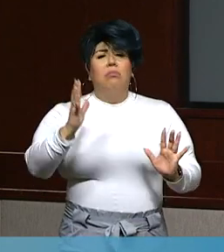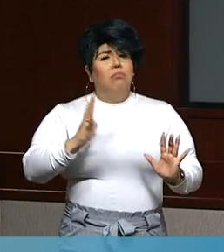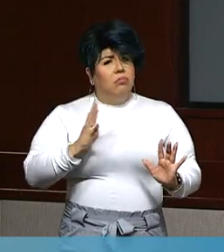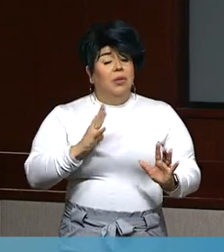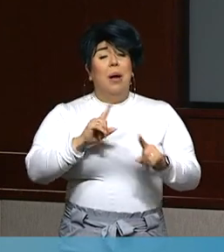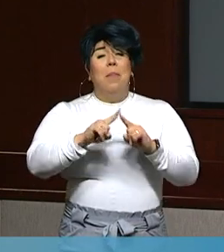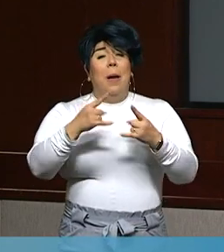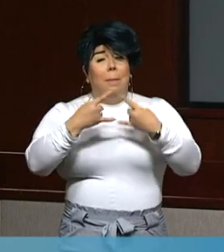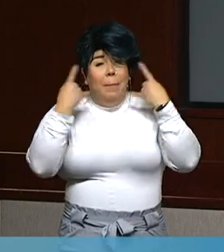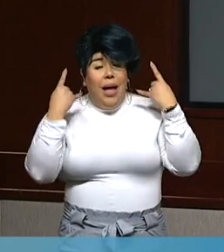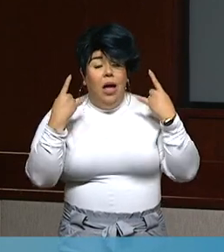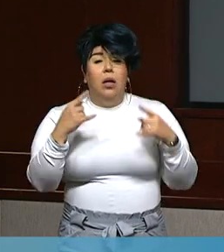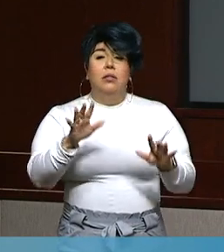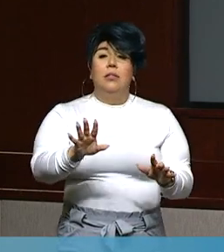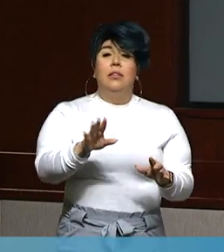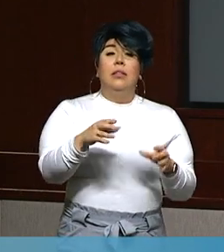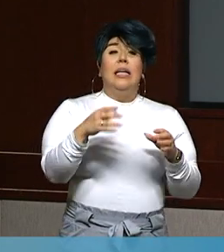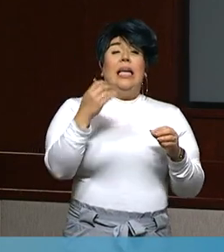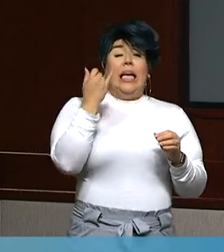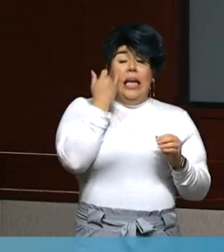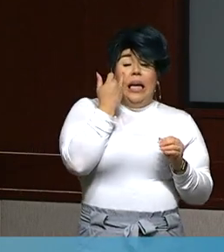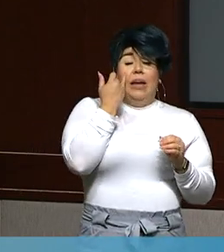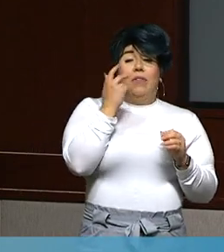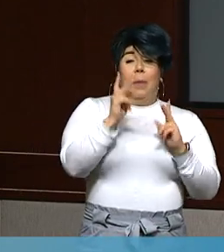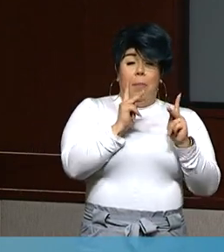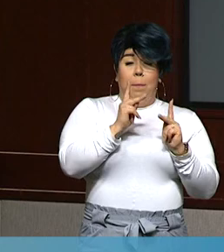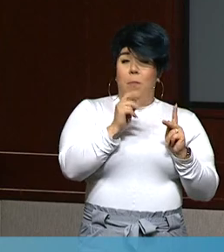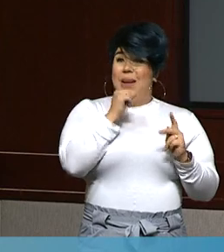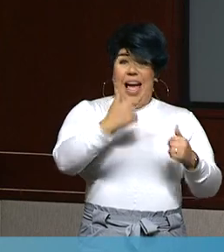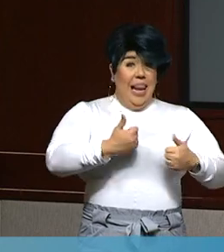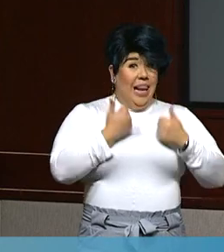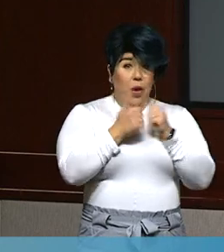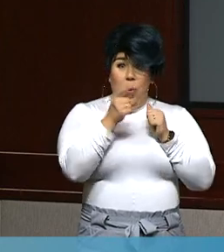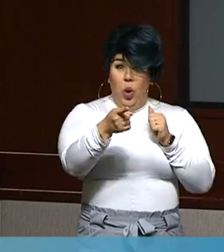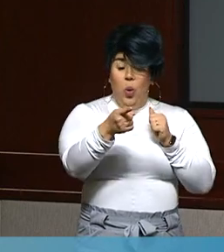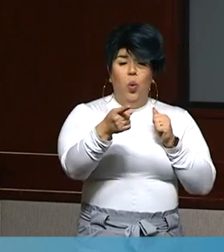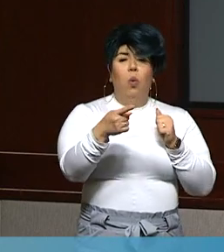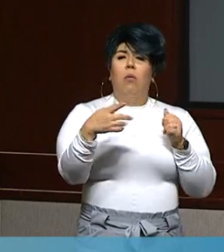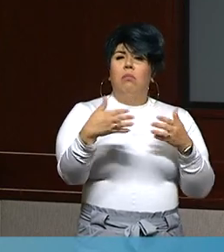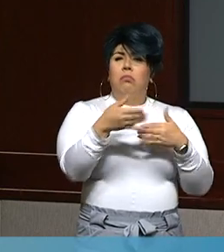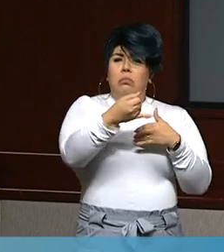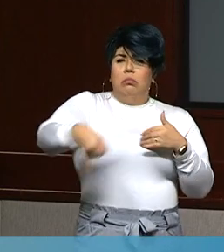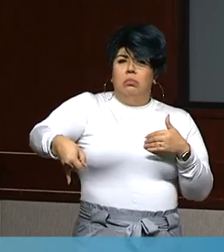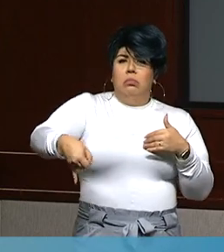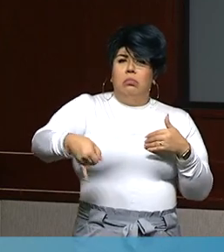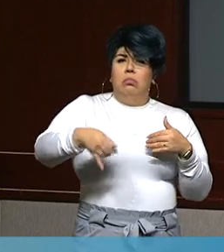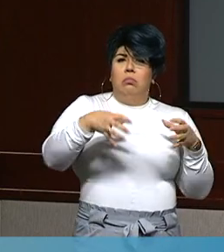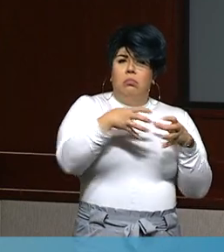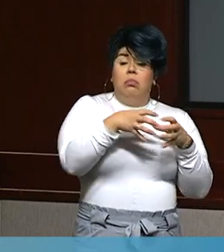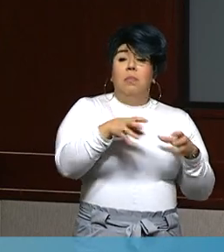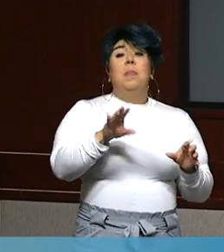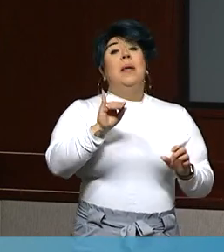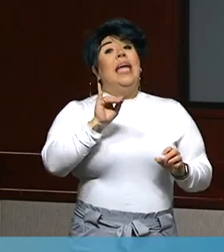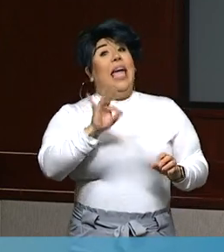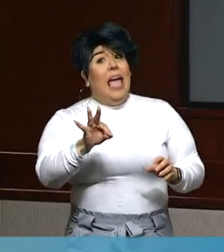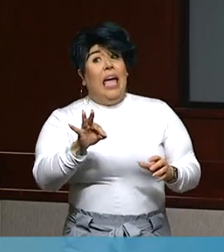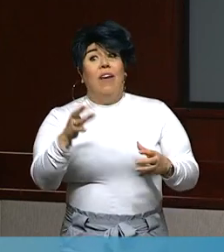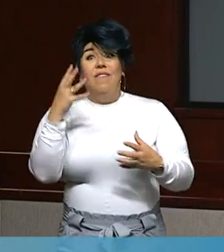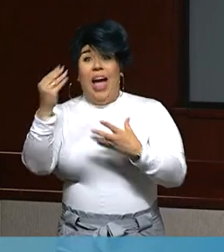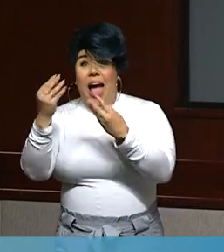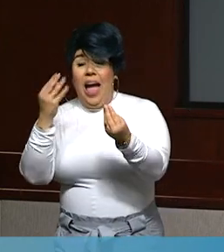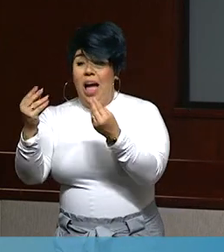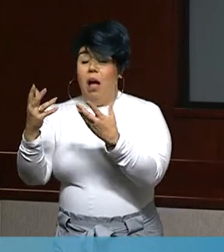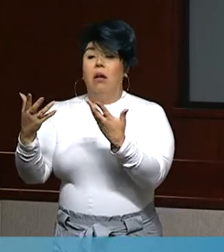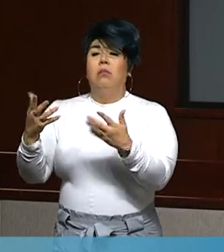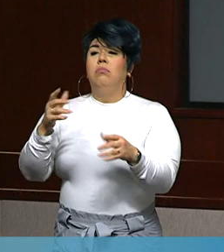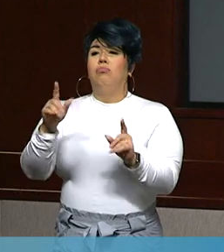Make sure you're not gathering when you don't need to be with people from outside your household. Make sure that when you're with people from outside your household that you're maintaining